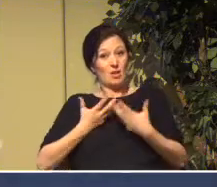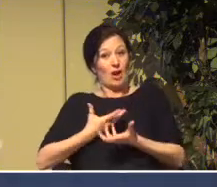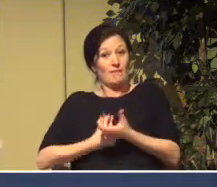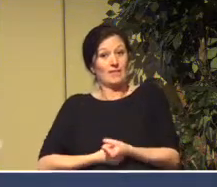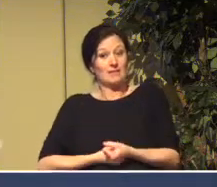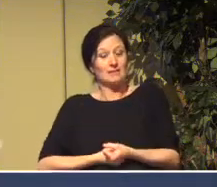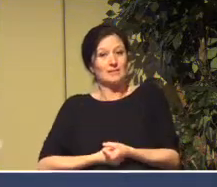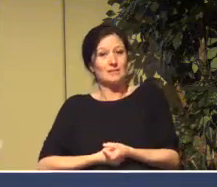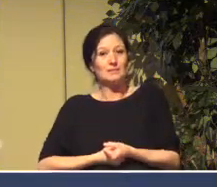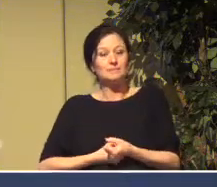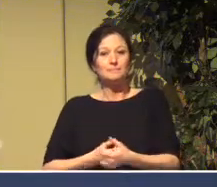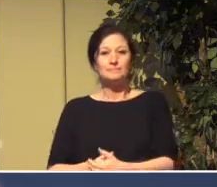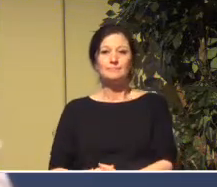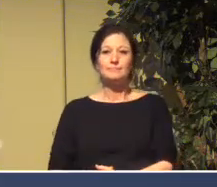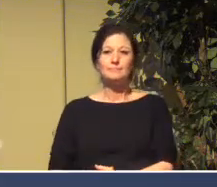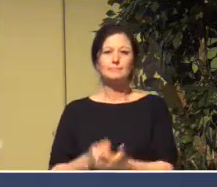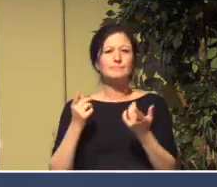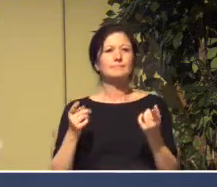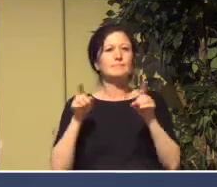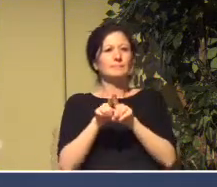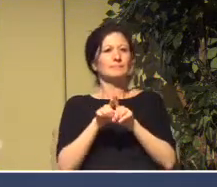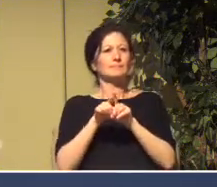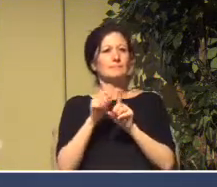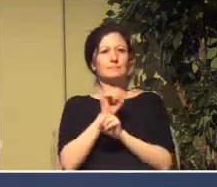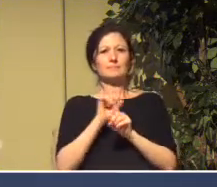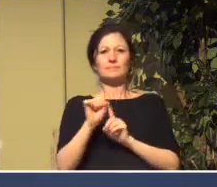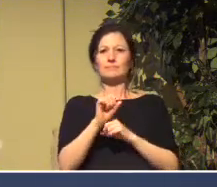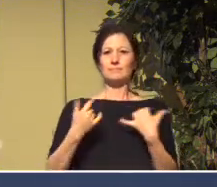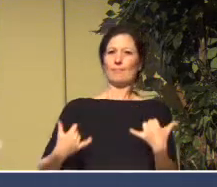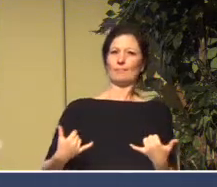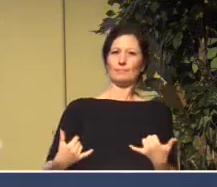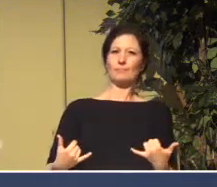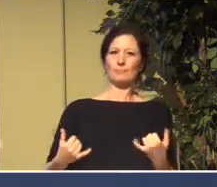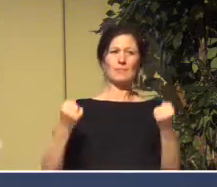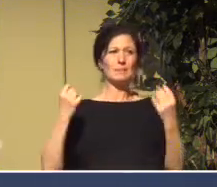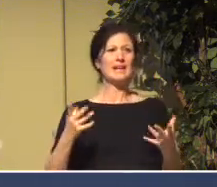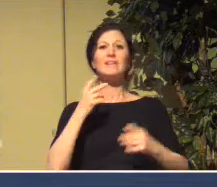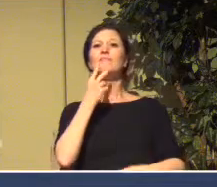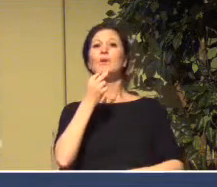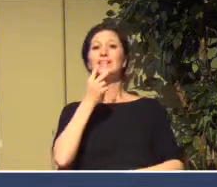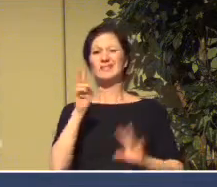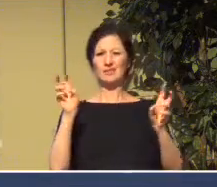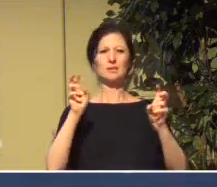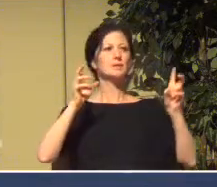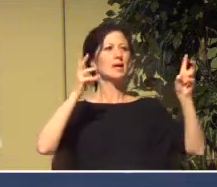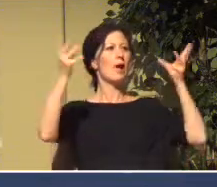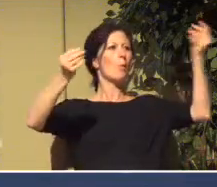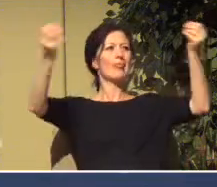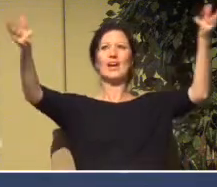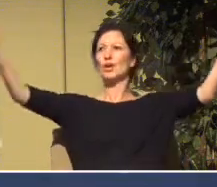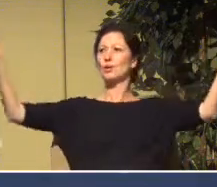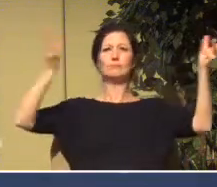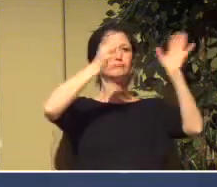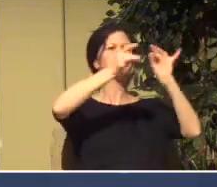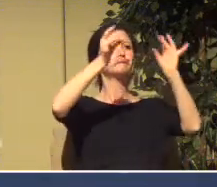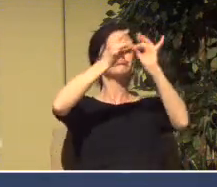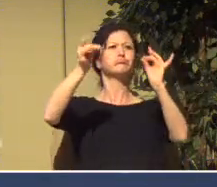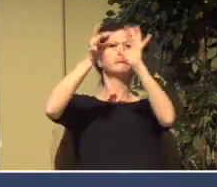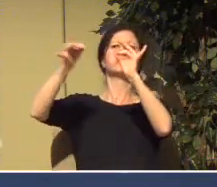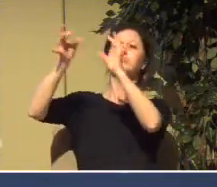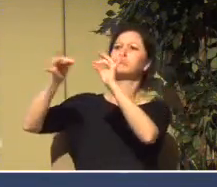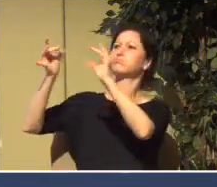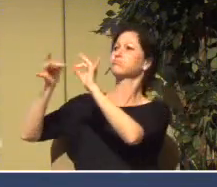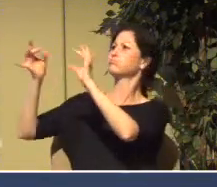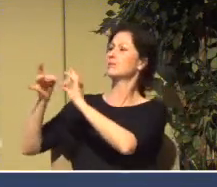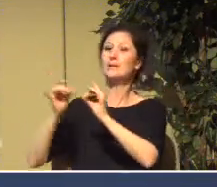And so we have somewhat the same kind of thing. We have all kinds of voices out there, and especially on the Internet. The Internet